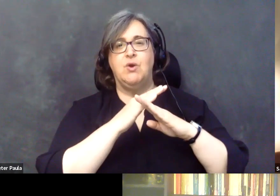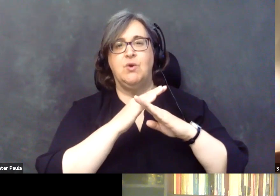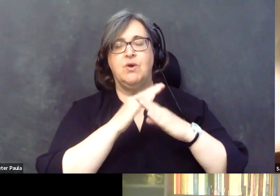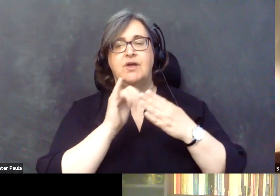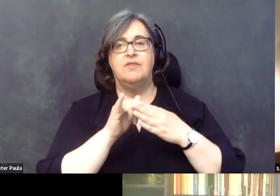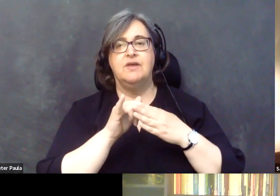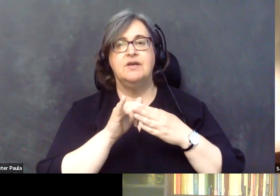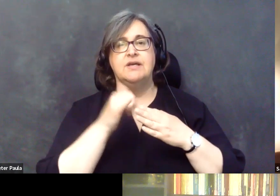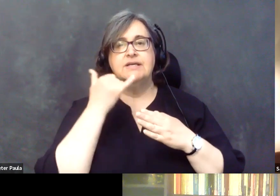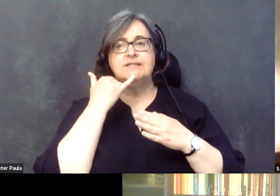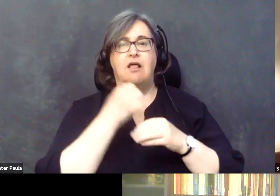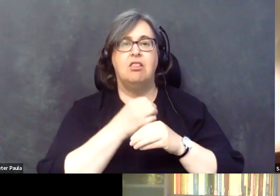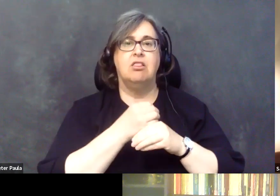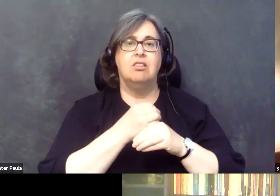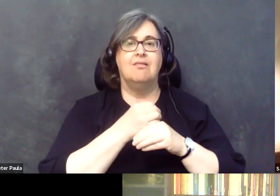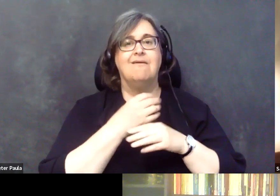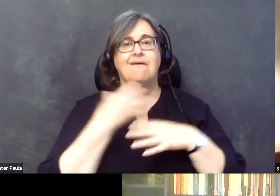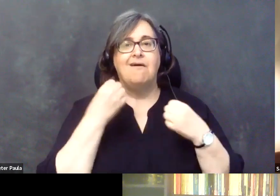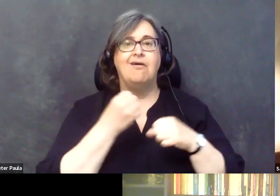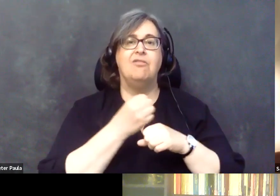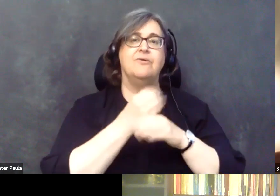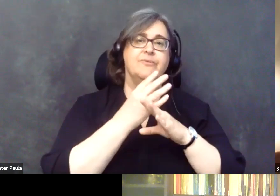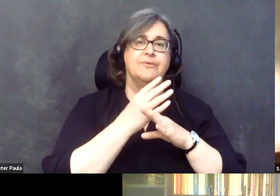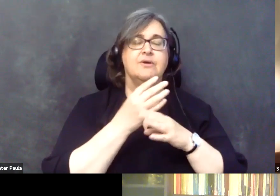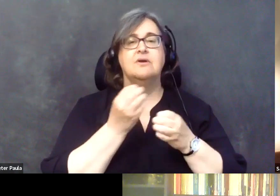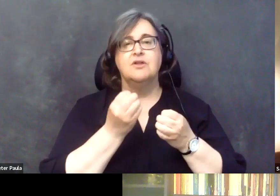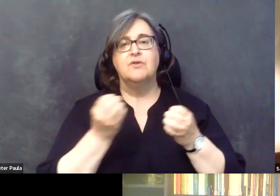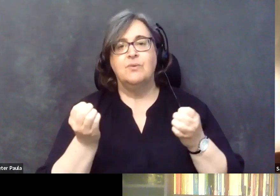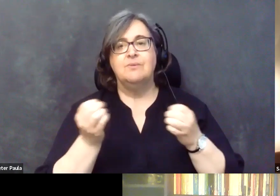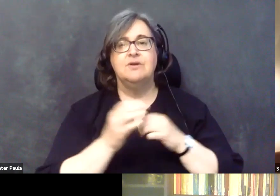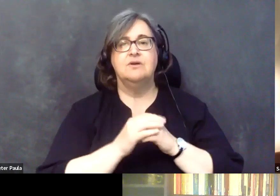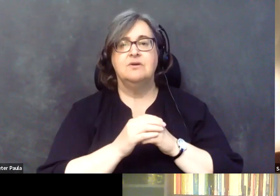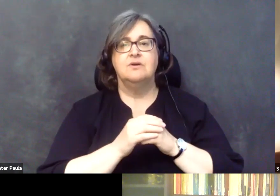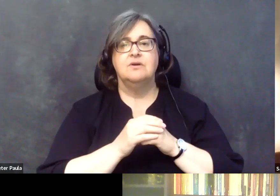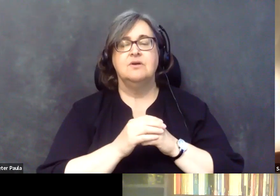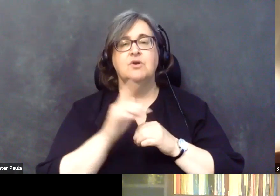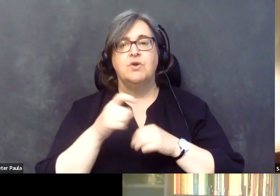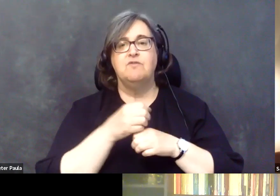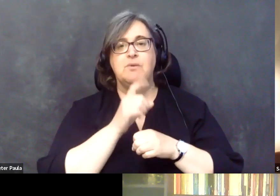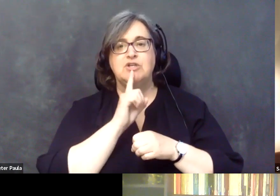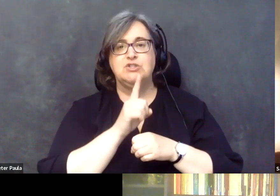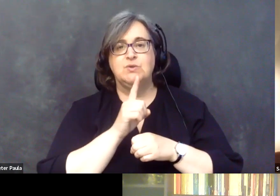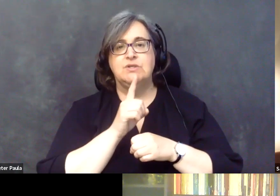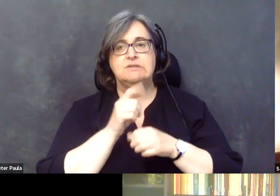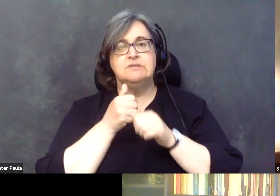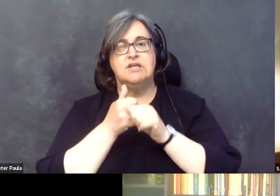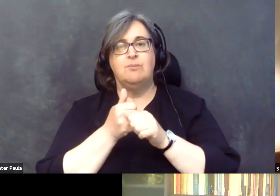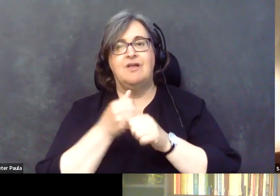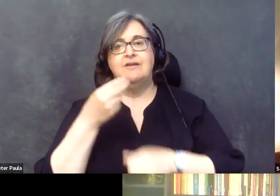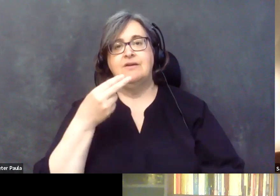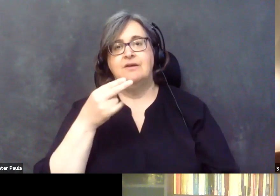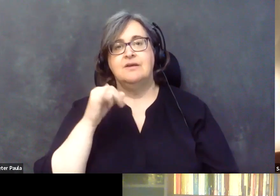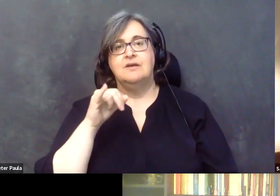telehealth equipment and stuff like that had to be, had to ensure that it was in compliance with HIPAA